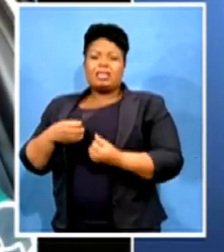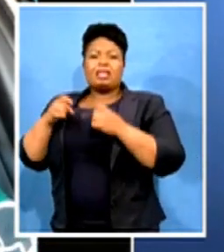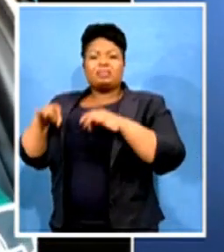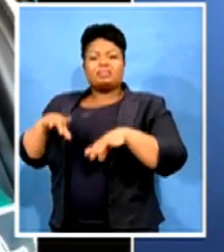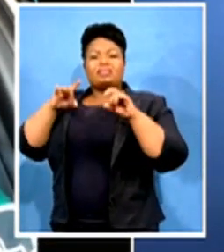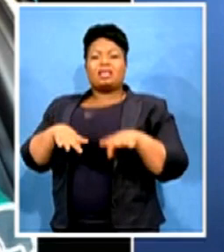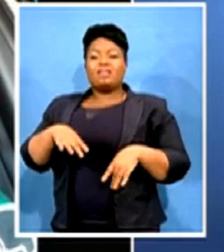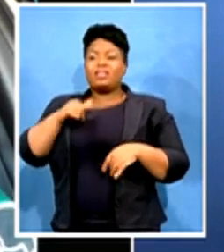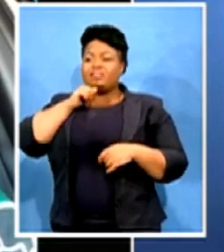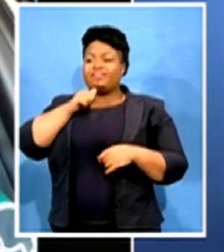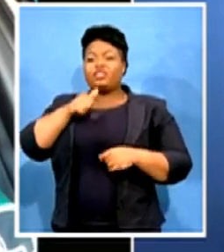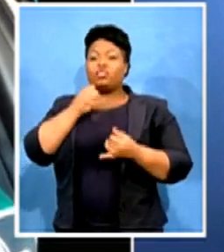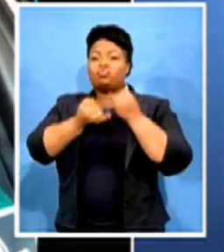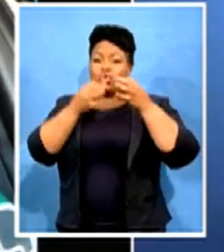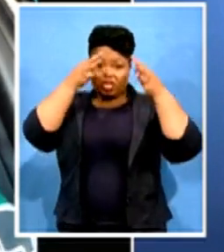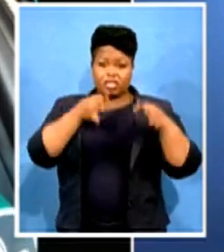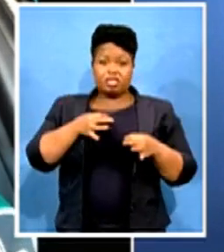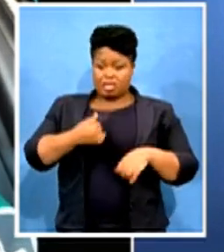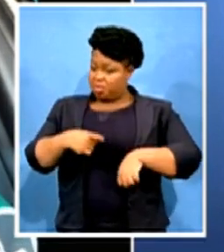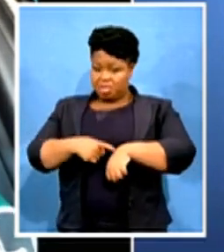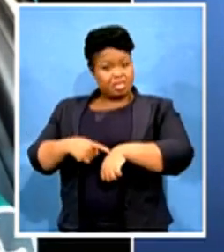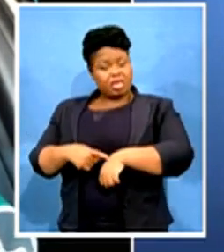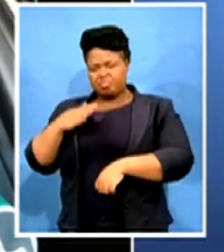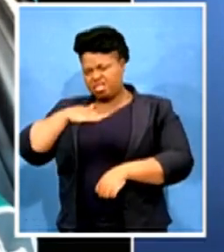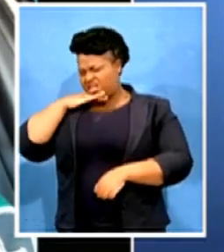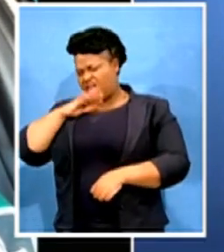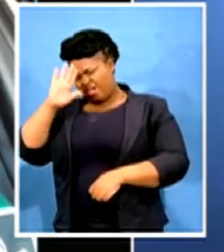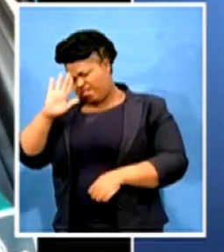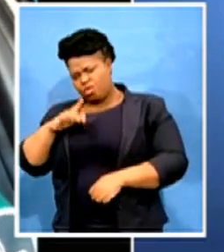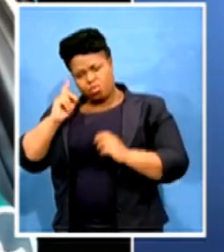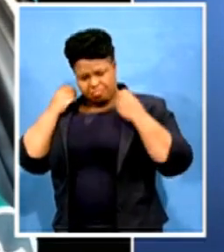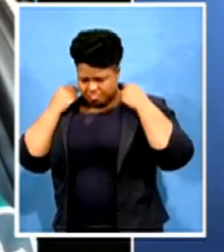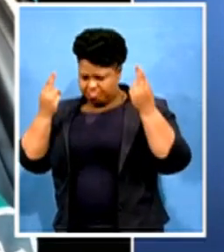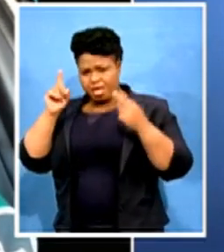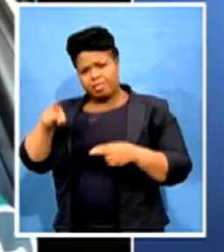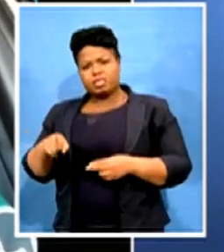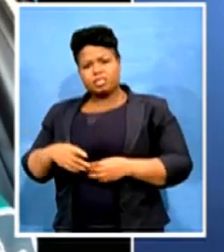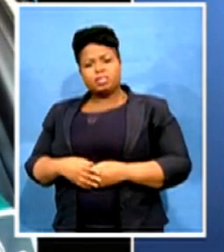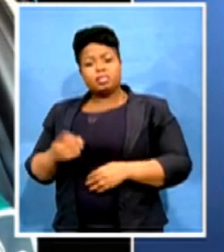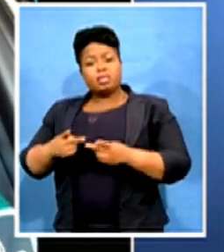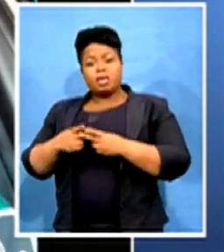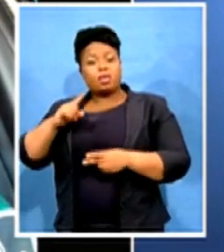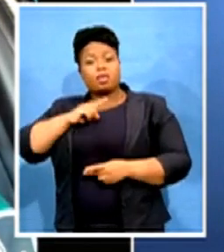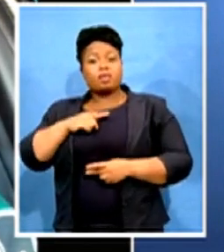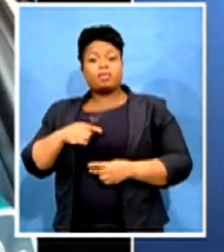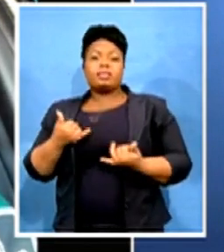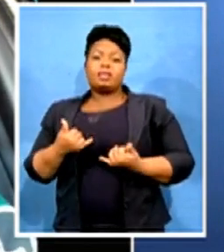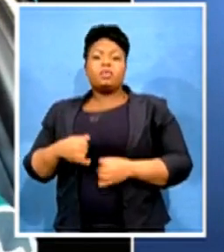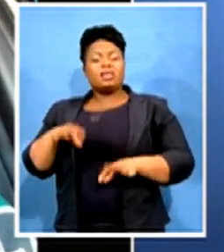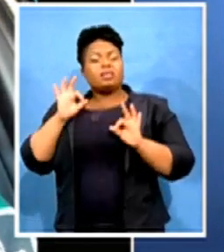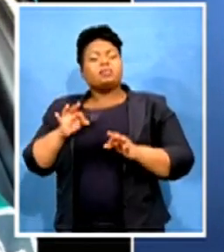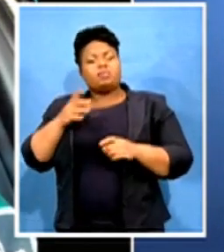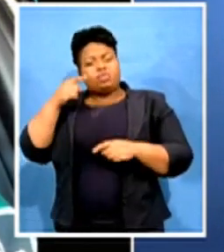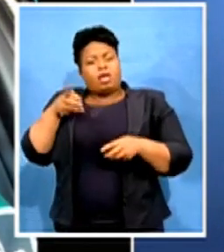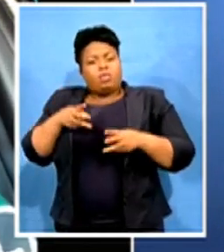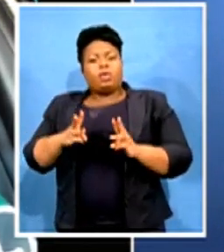said enough is enough. We have to raise our voices and in a very disciplined manner, we have to so do. So